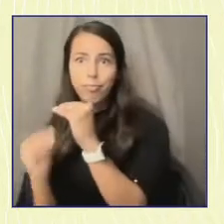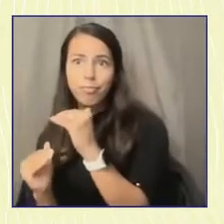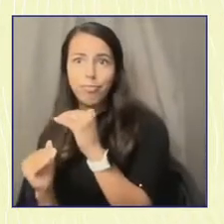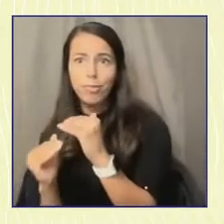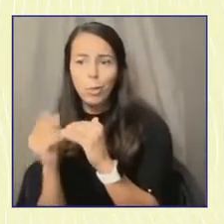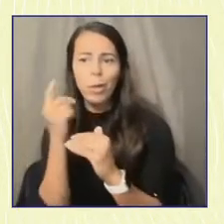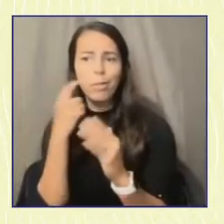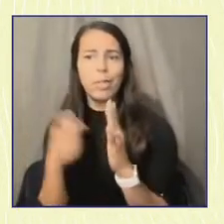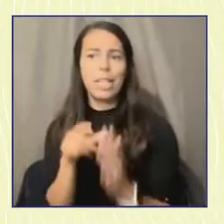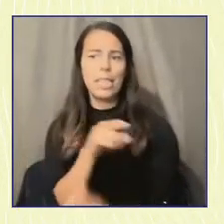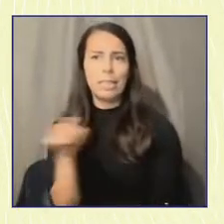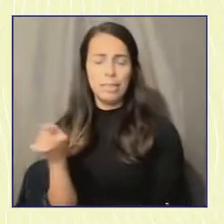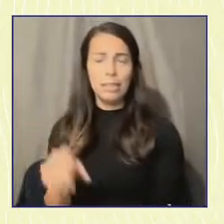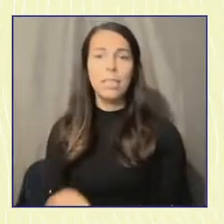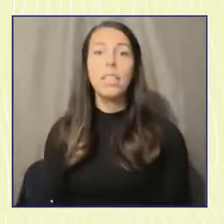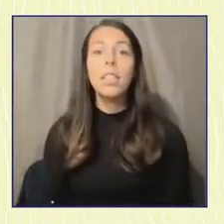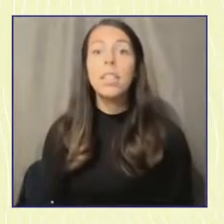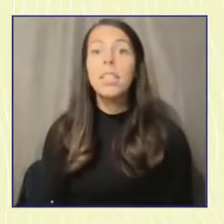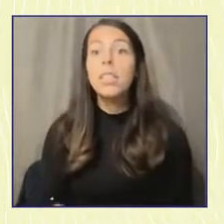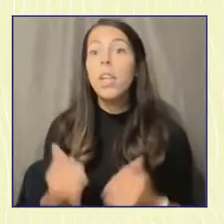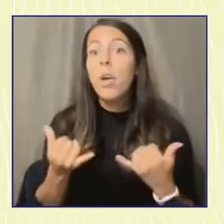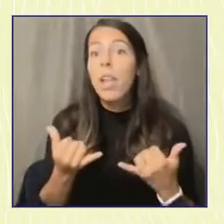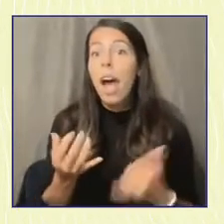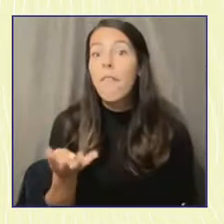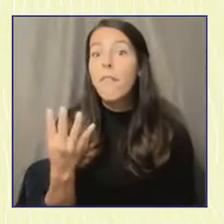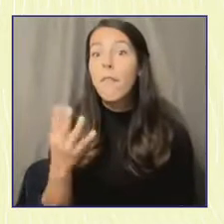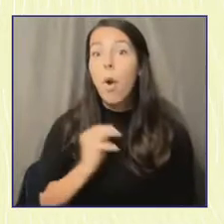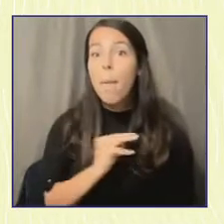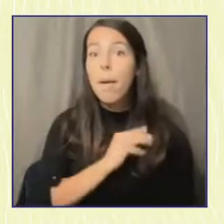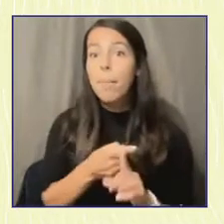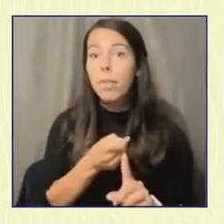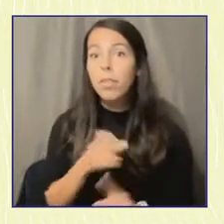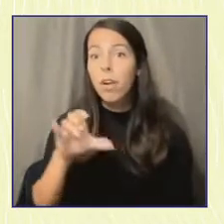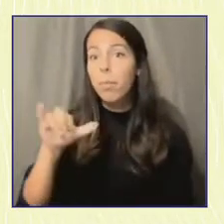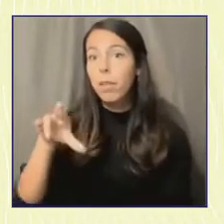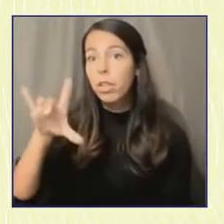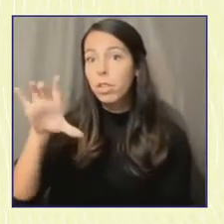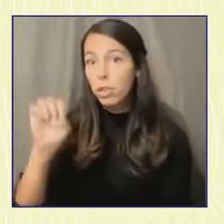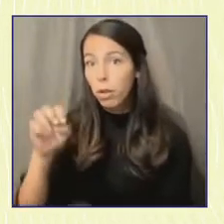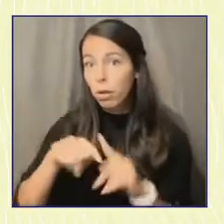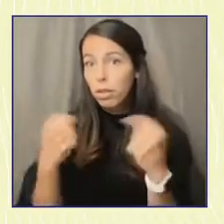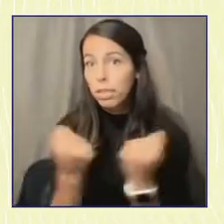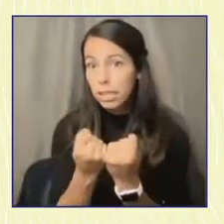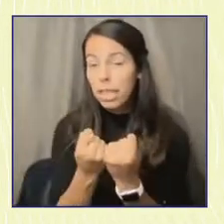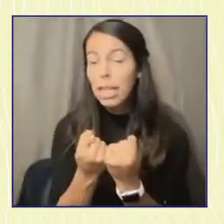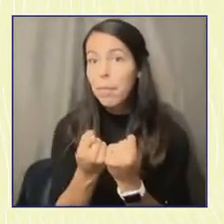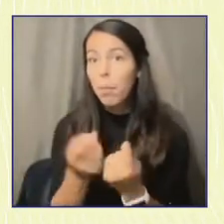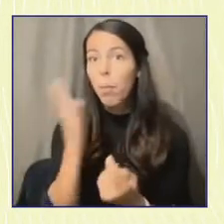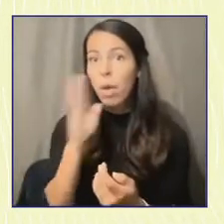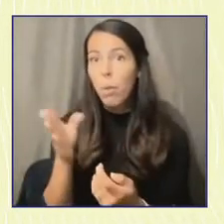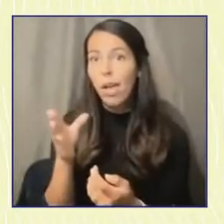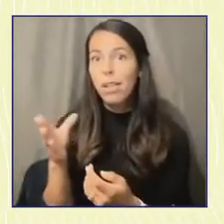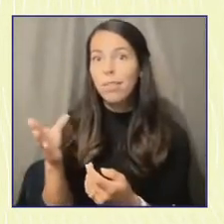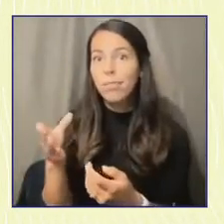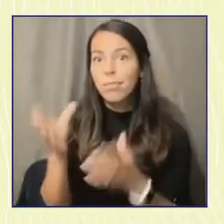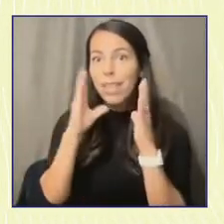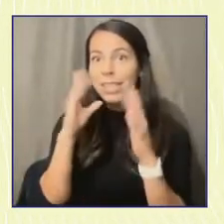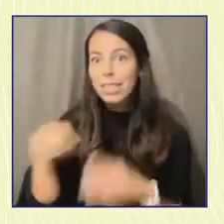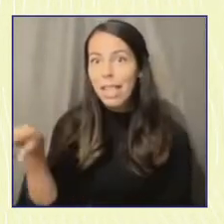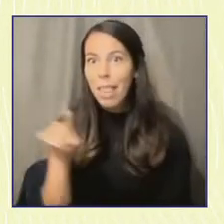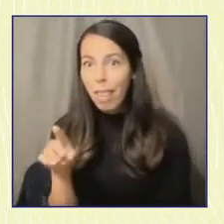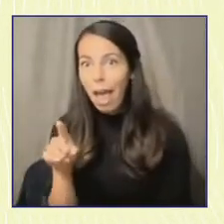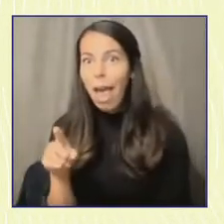hear a bit from four members of the circle team who authored this incredible report. If you have not read it, I cannot recommend reading it enough.